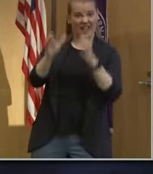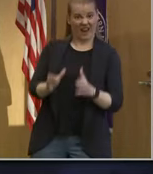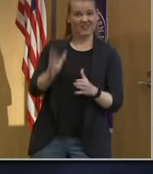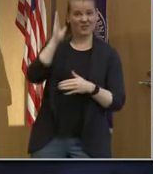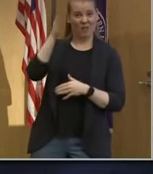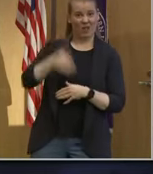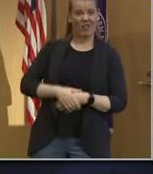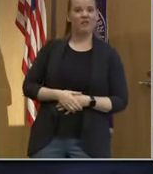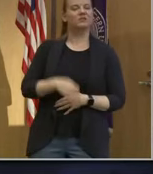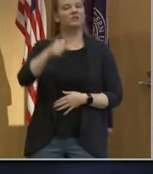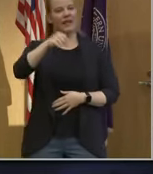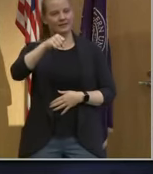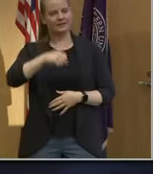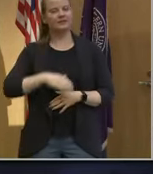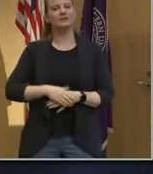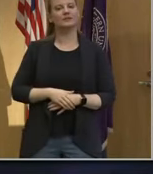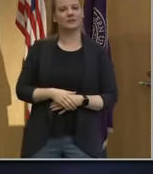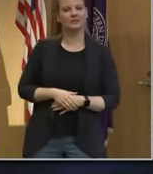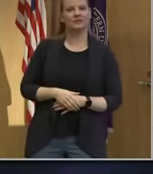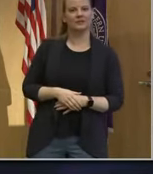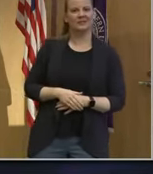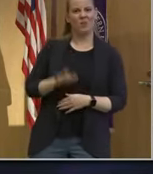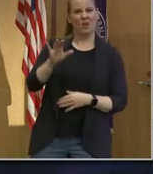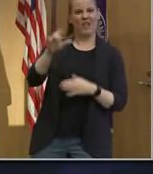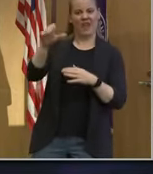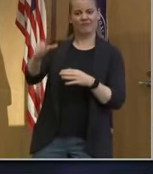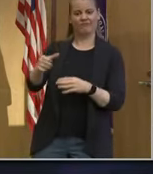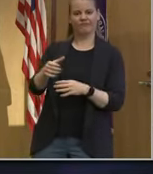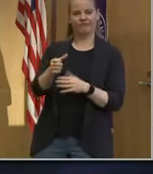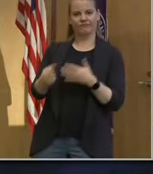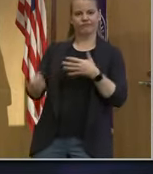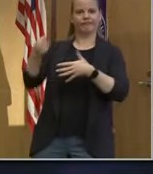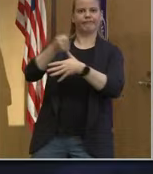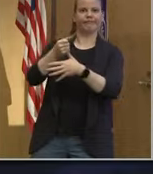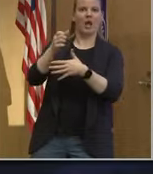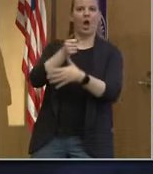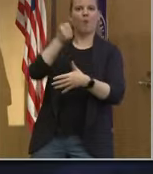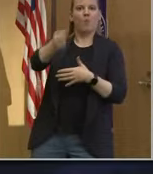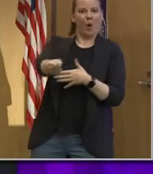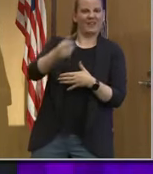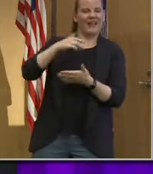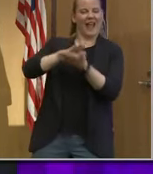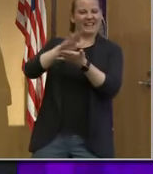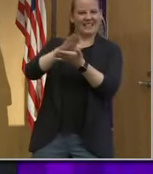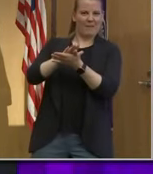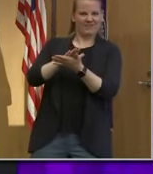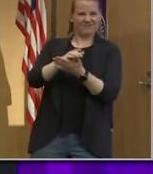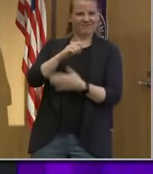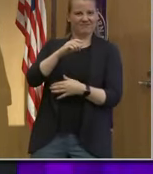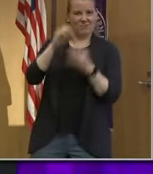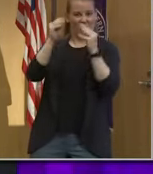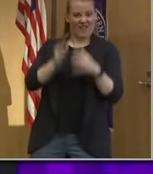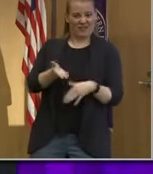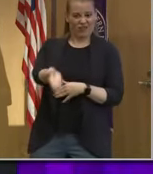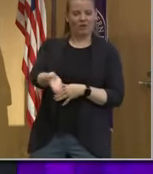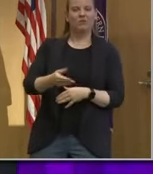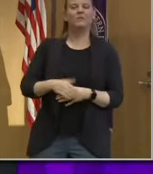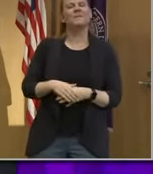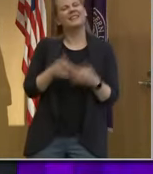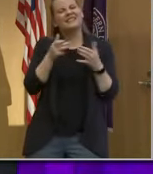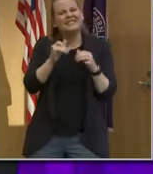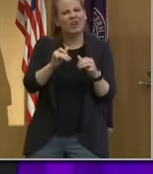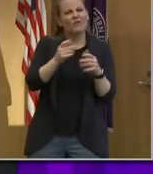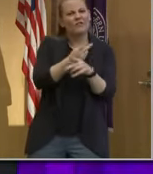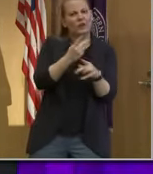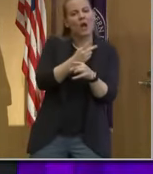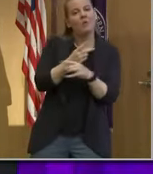want academic appointments, likely or not? That's still to be worked out. In San Francisco, the people